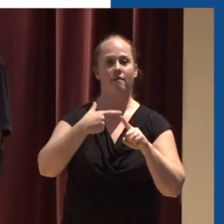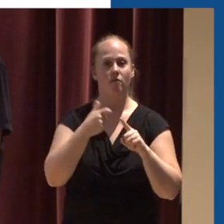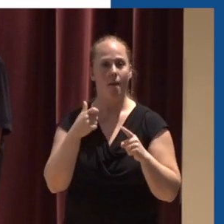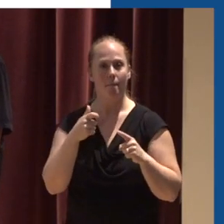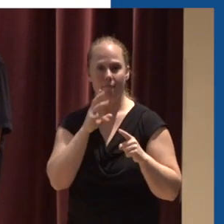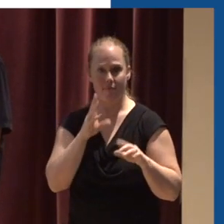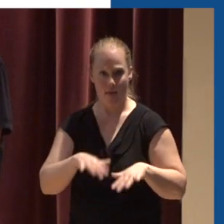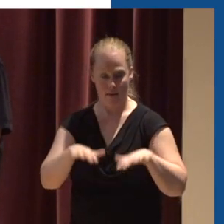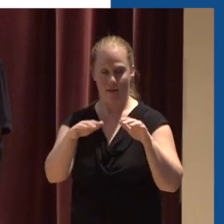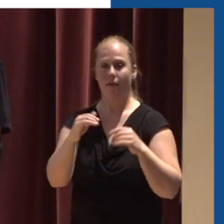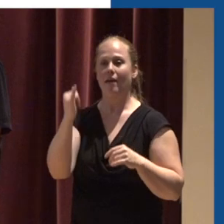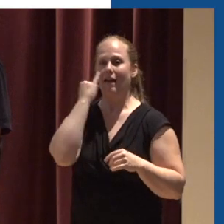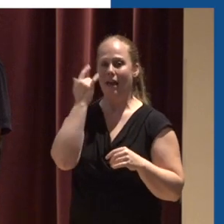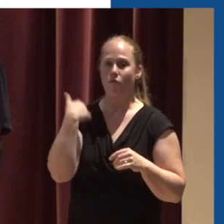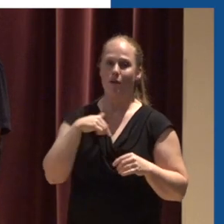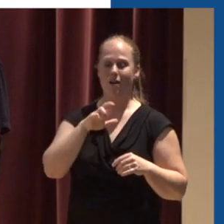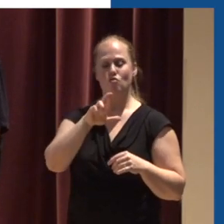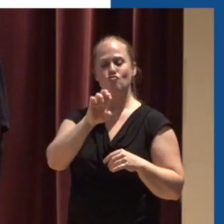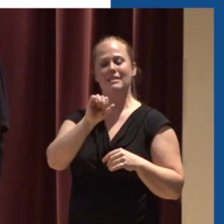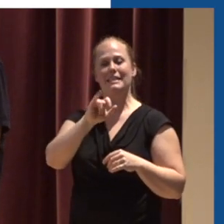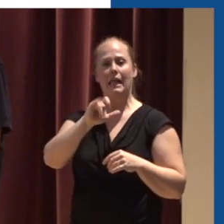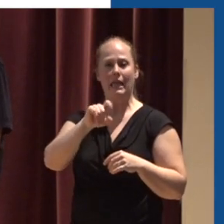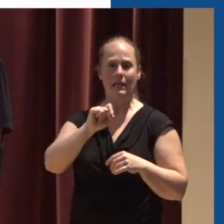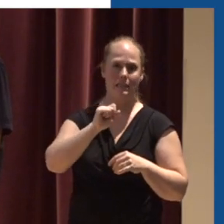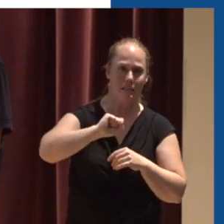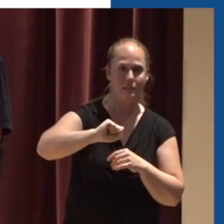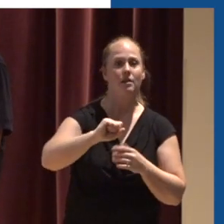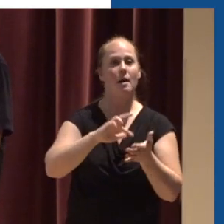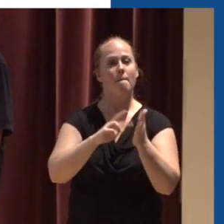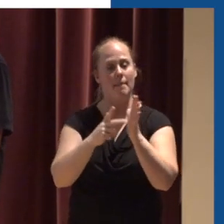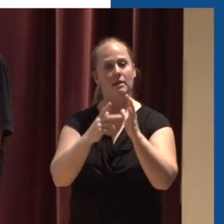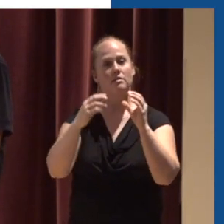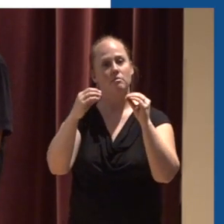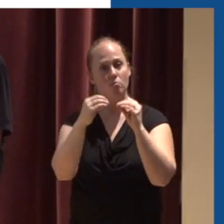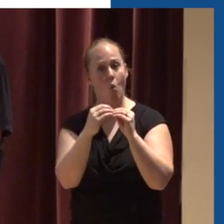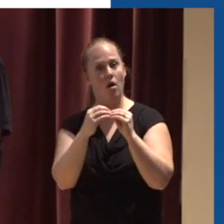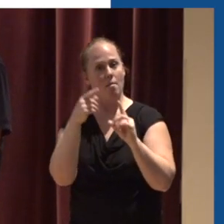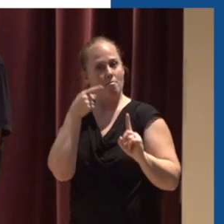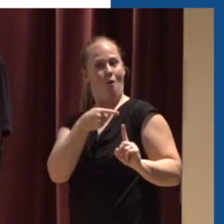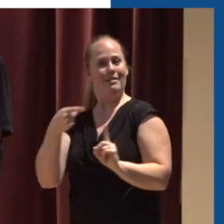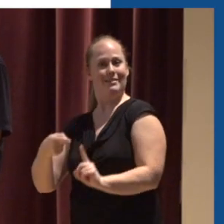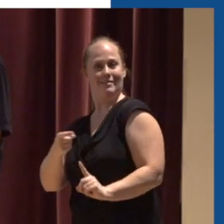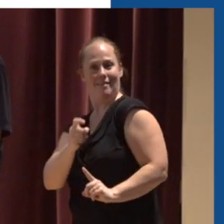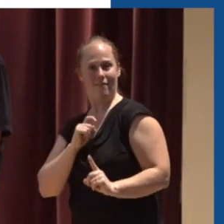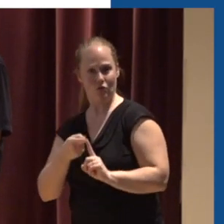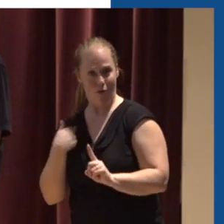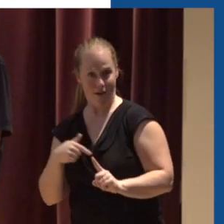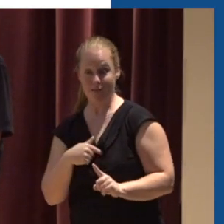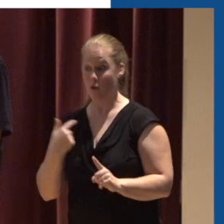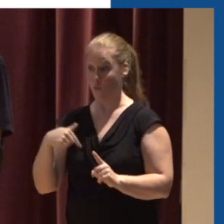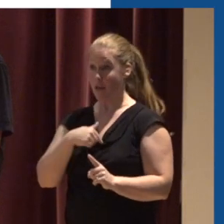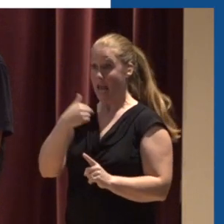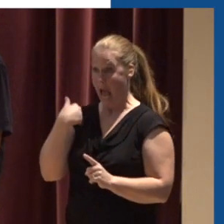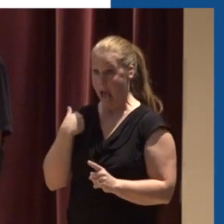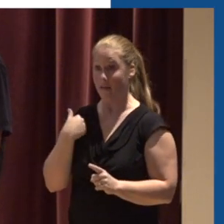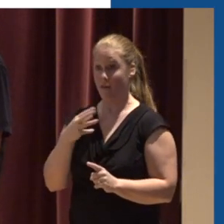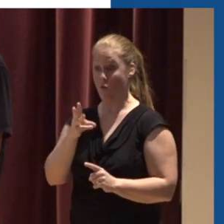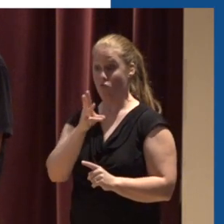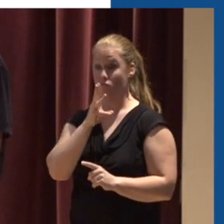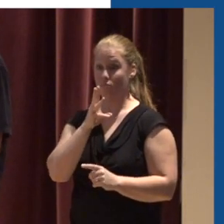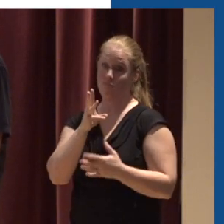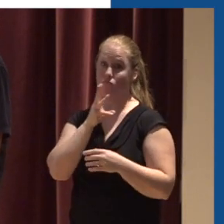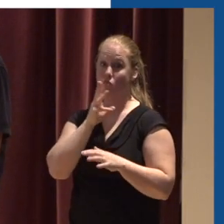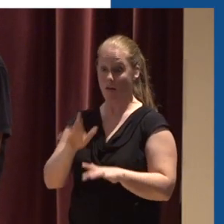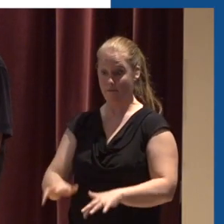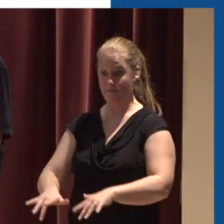the more flood resilient we are The more points that we get And having a flood warning system is Gives us quite a bit of points within